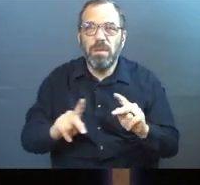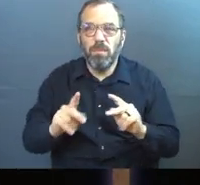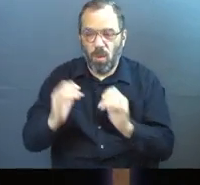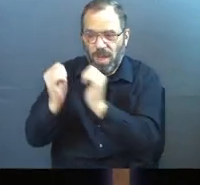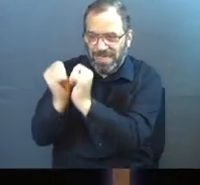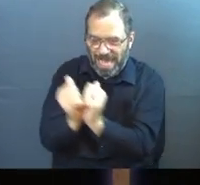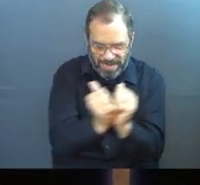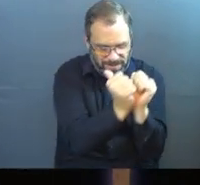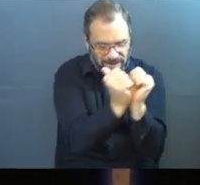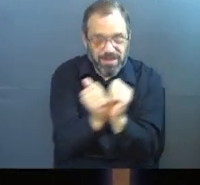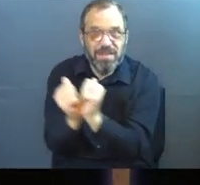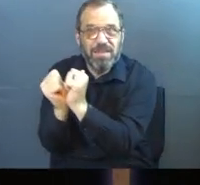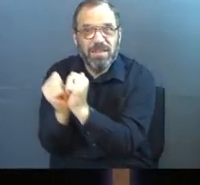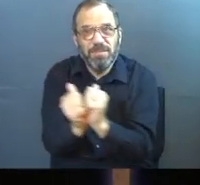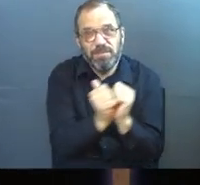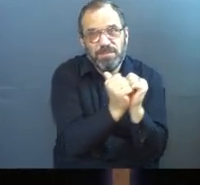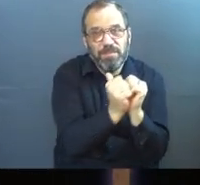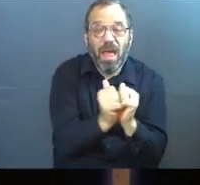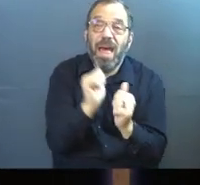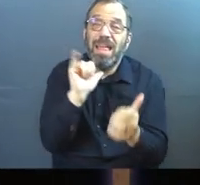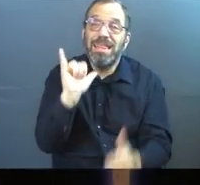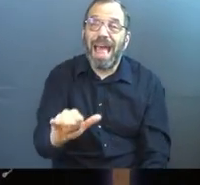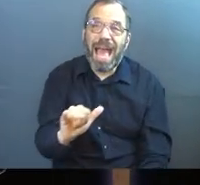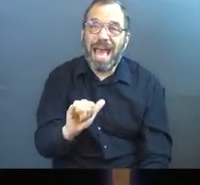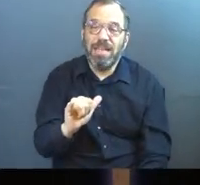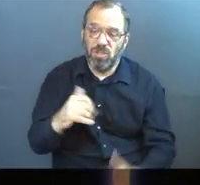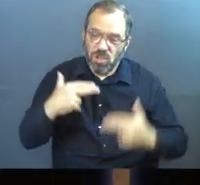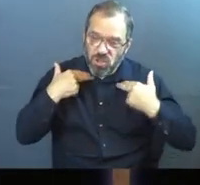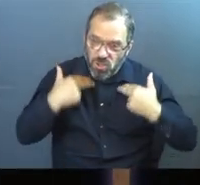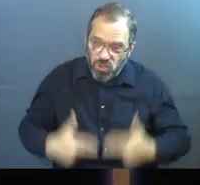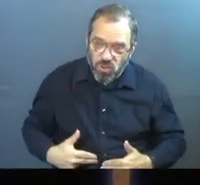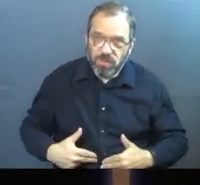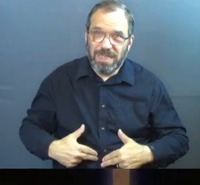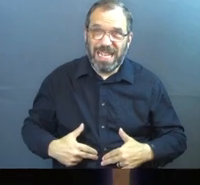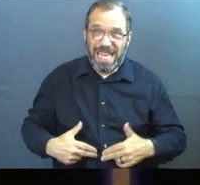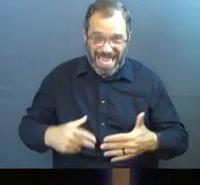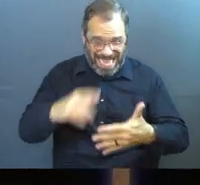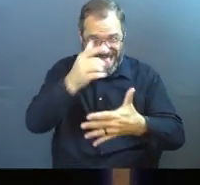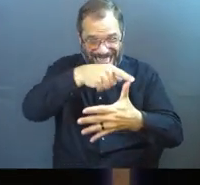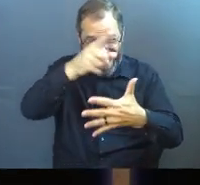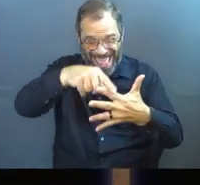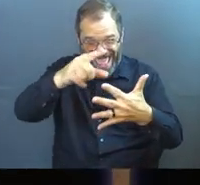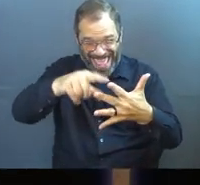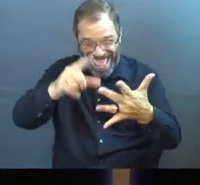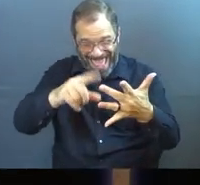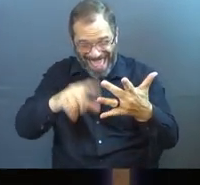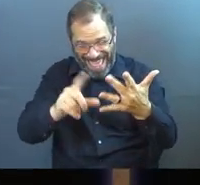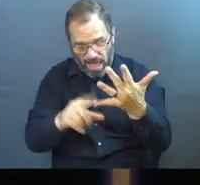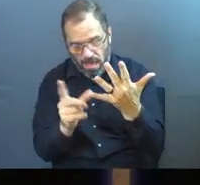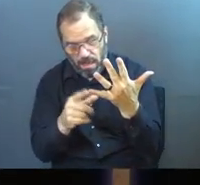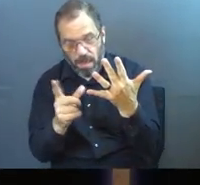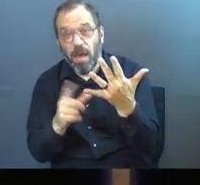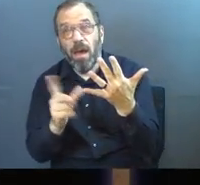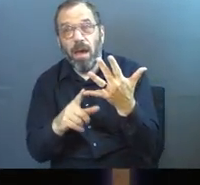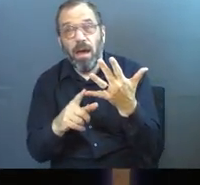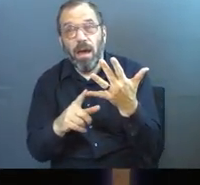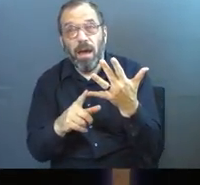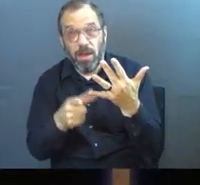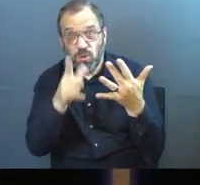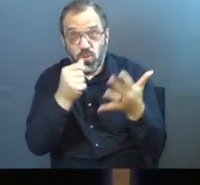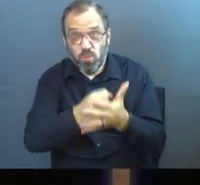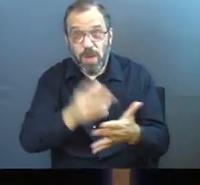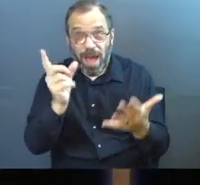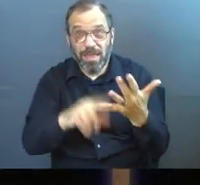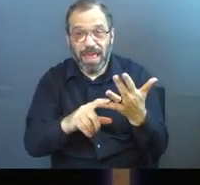Slaves, that is human souls. At the very end of the list, he says, you know how you got here, wealthy